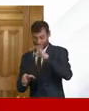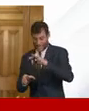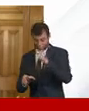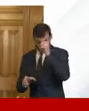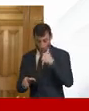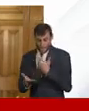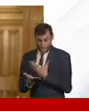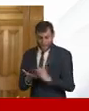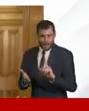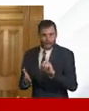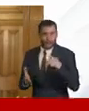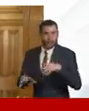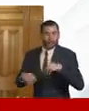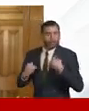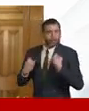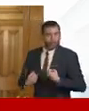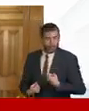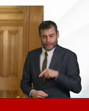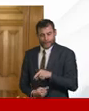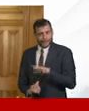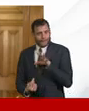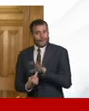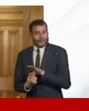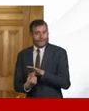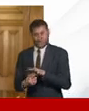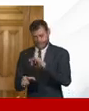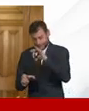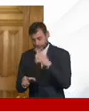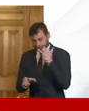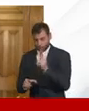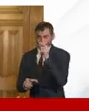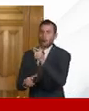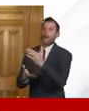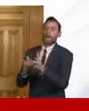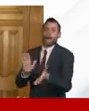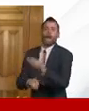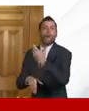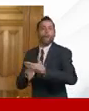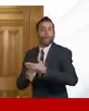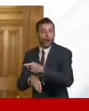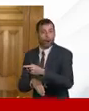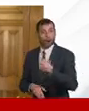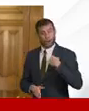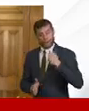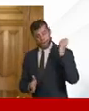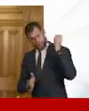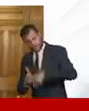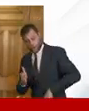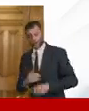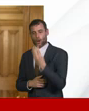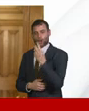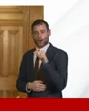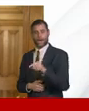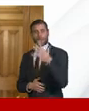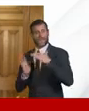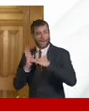undertaking um of course it really matters for getting people back to work so we've now bought three and a half million antibody